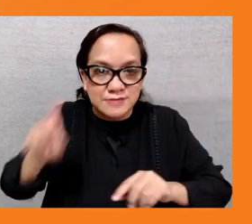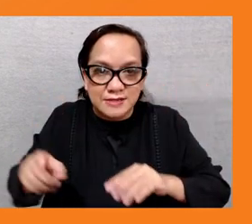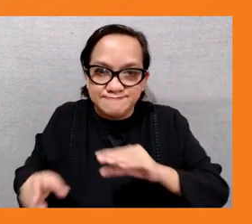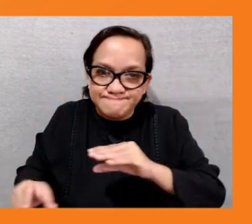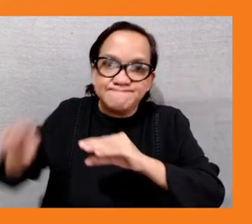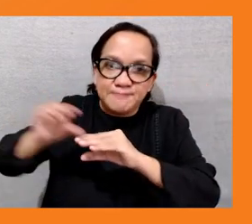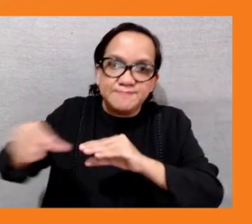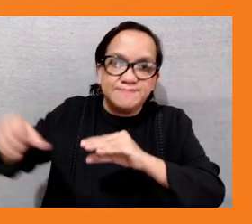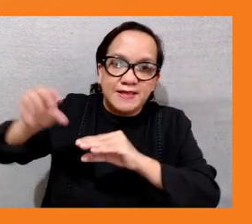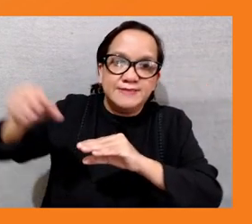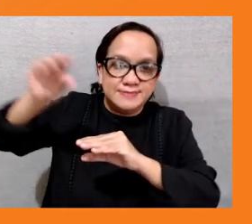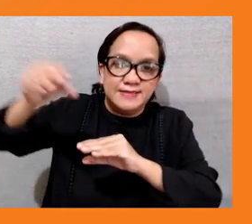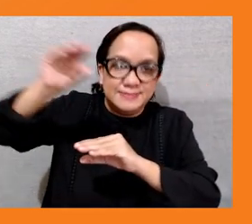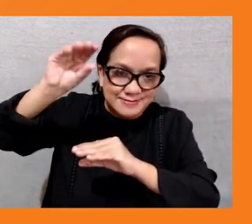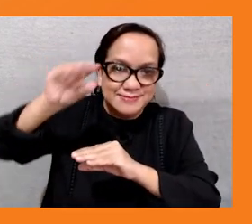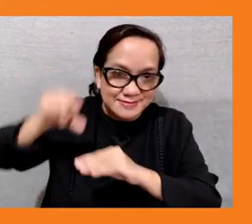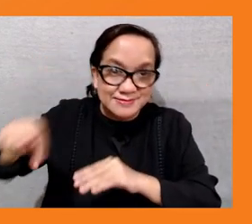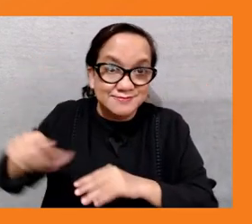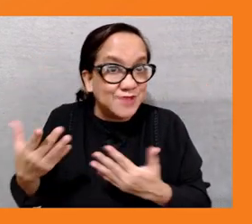the growing energy crisis